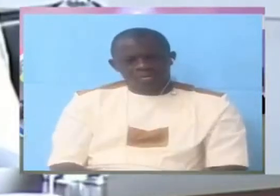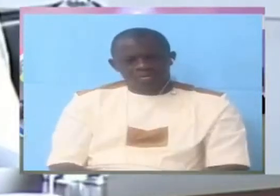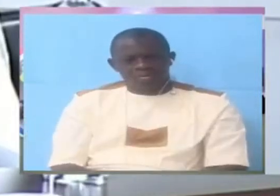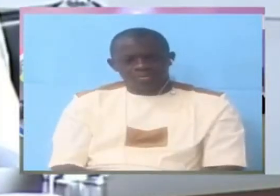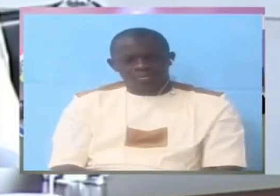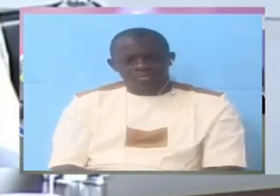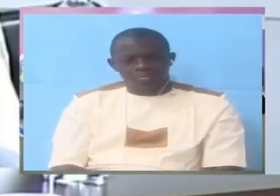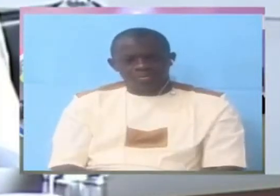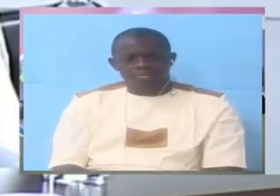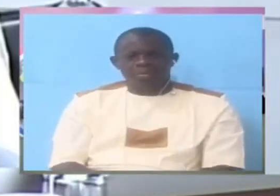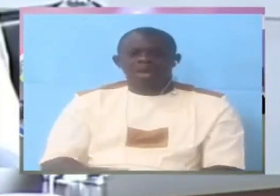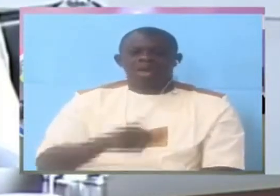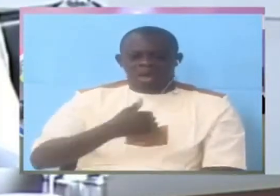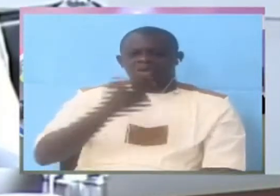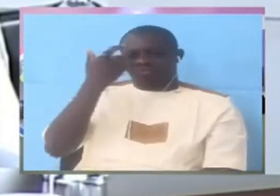Well,